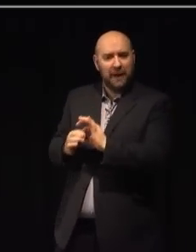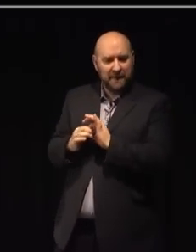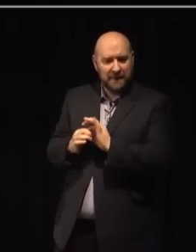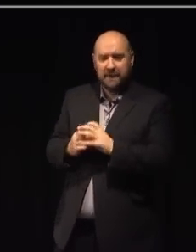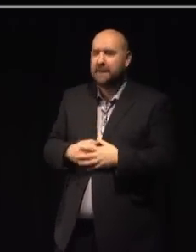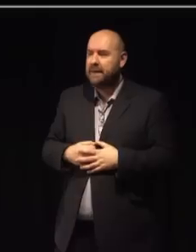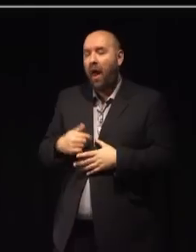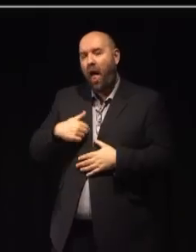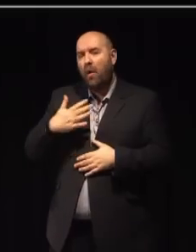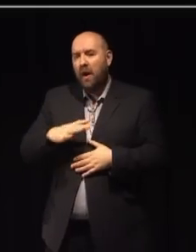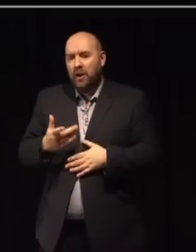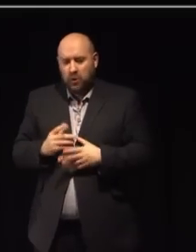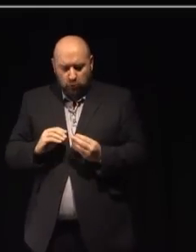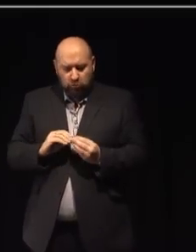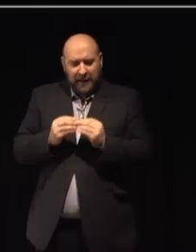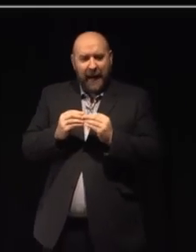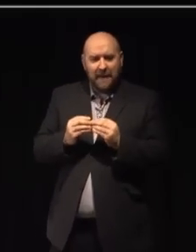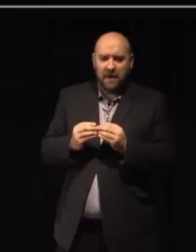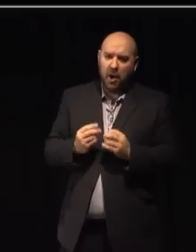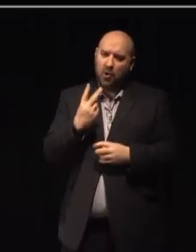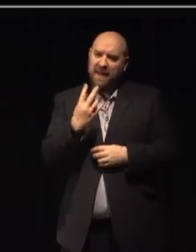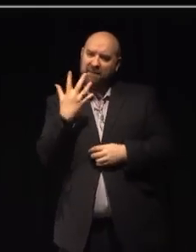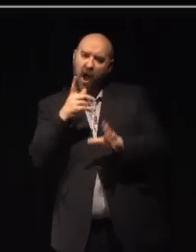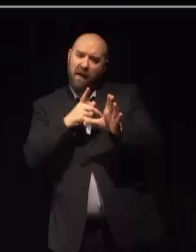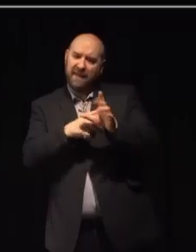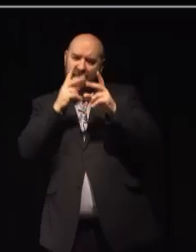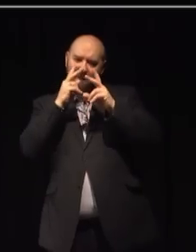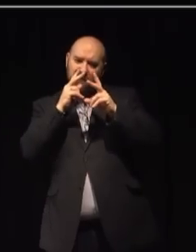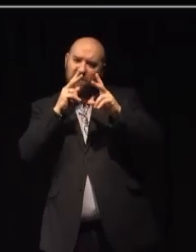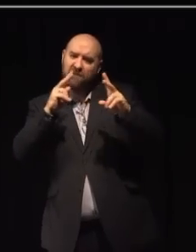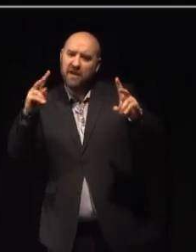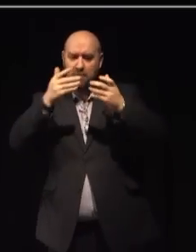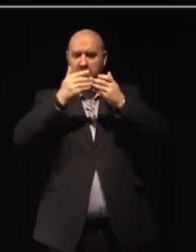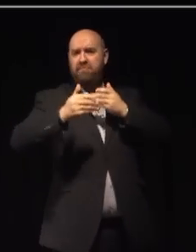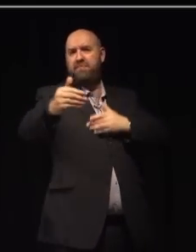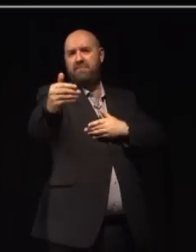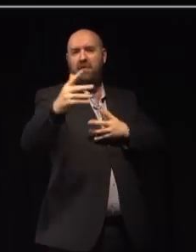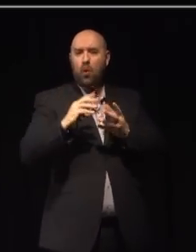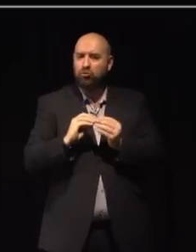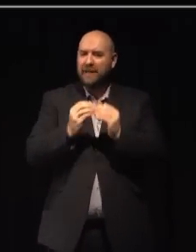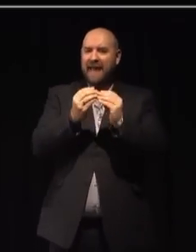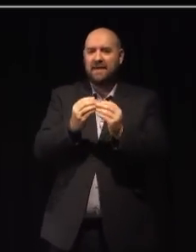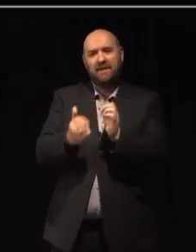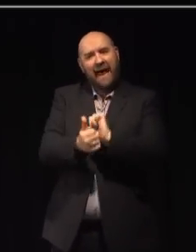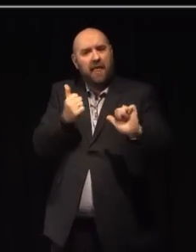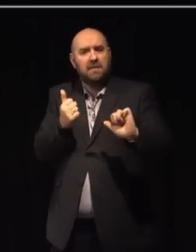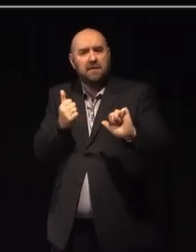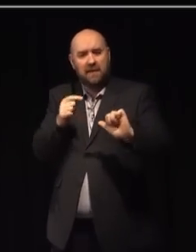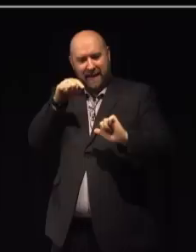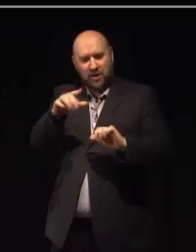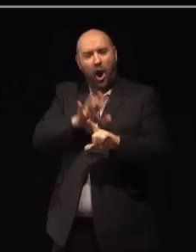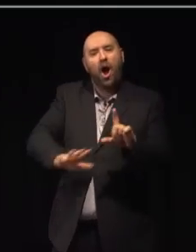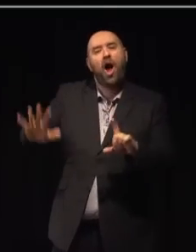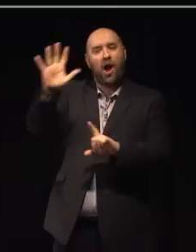want us to build a brand-new 25-year vision for developing creative talent across our country. It's